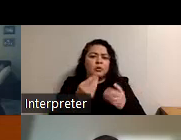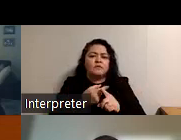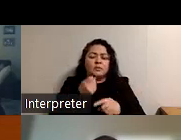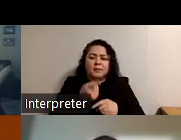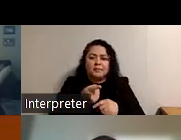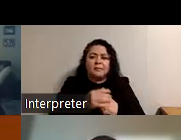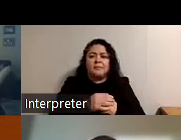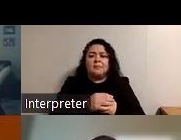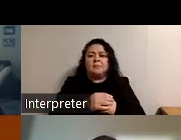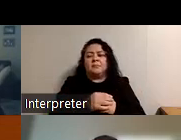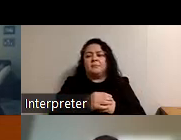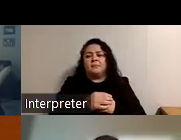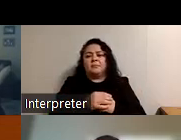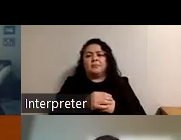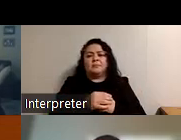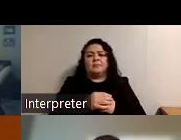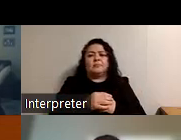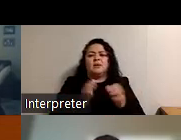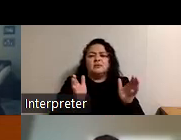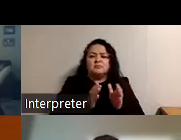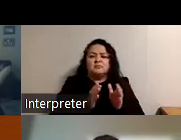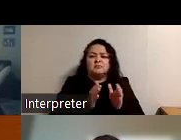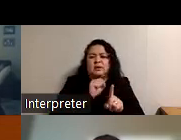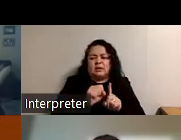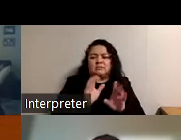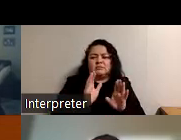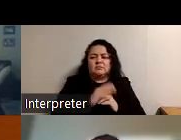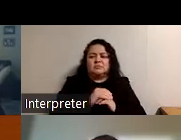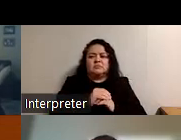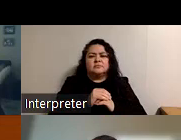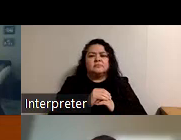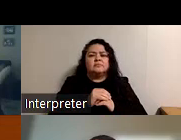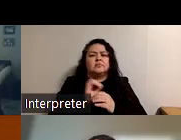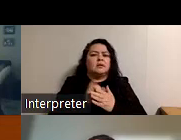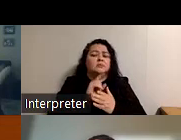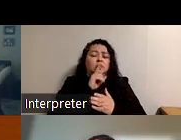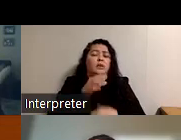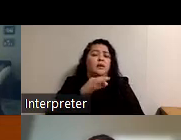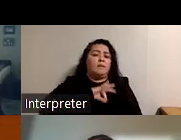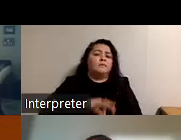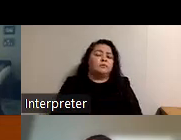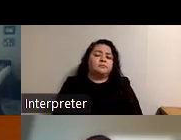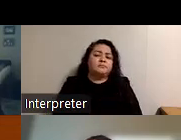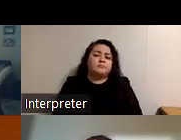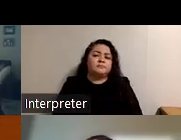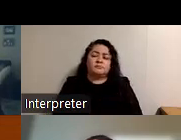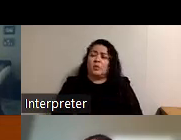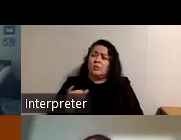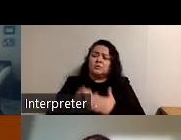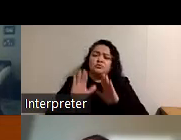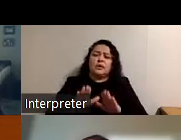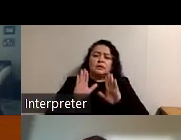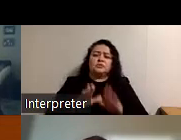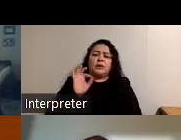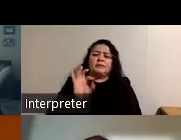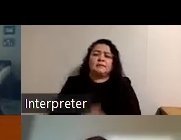in you know in a small setting so that's that's been really helpful that's great that's a great